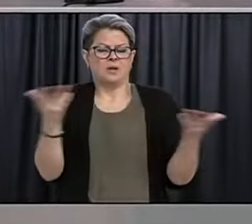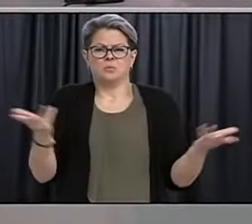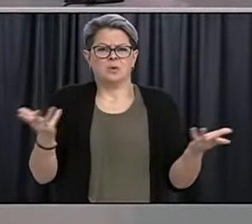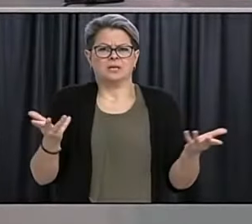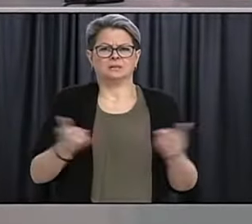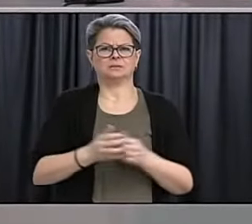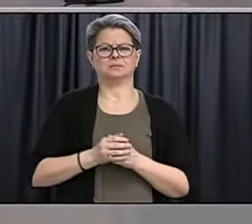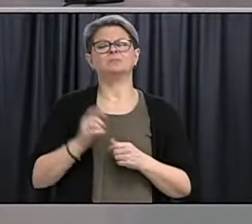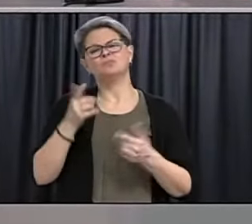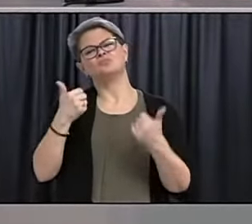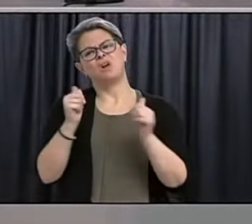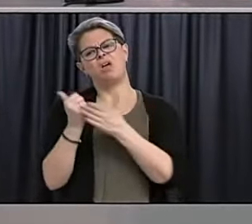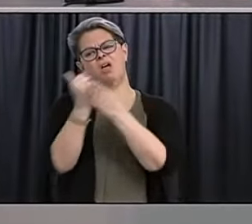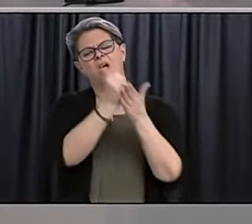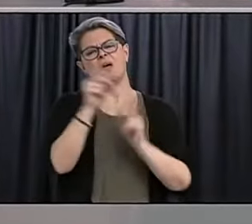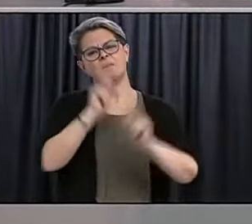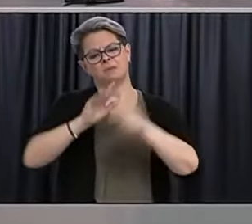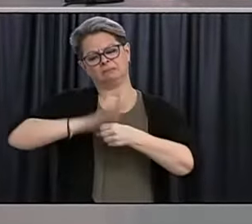people are suffering from.